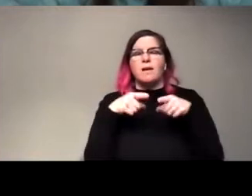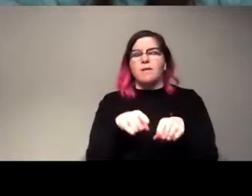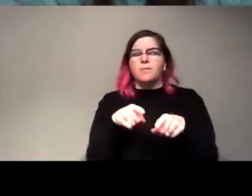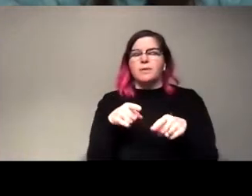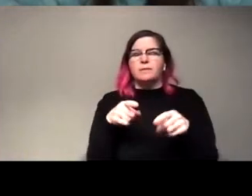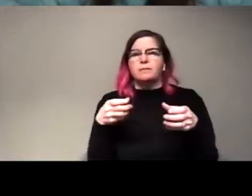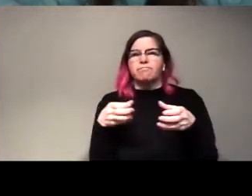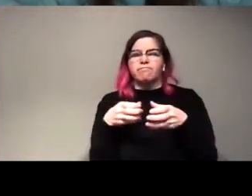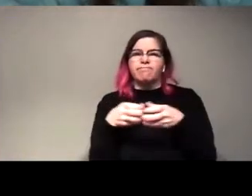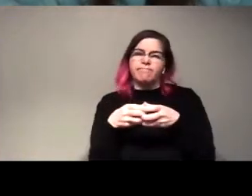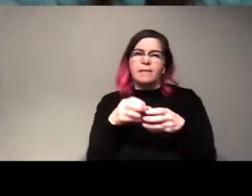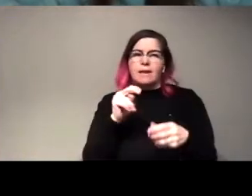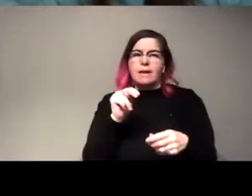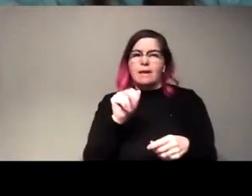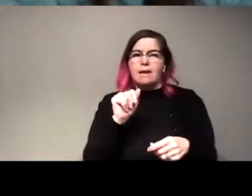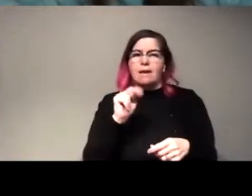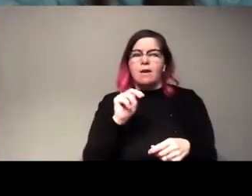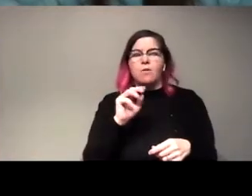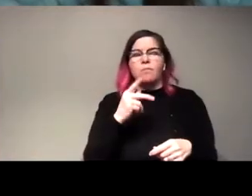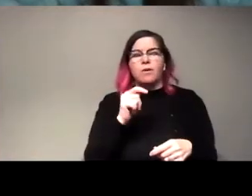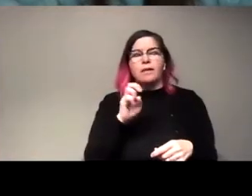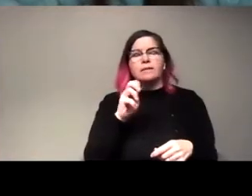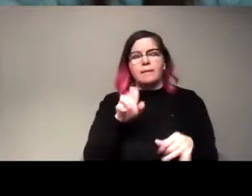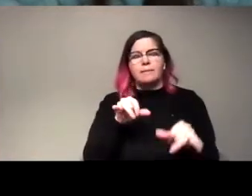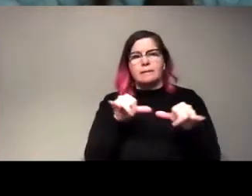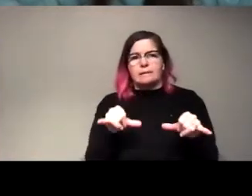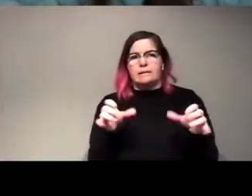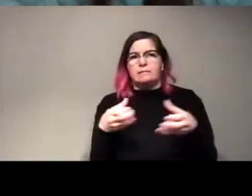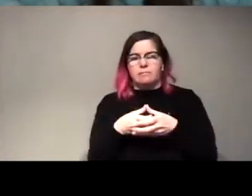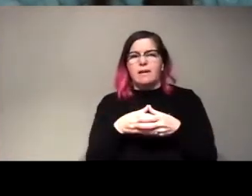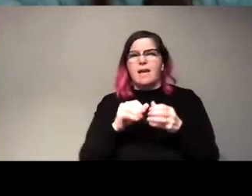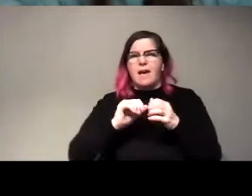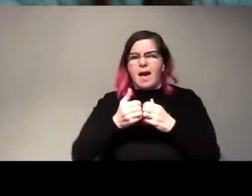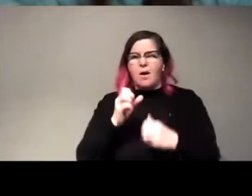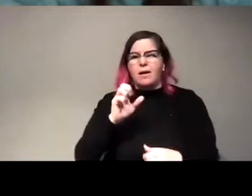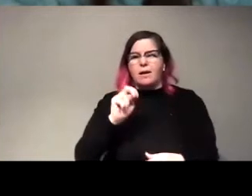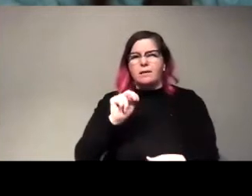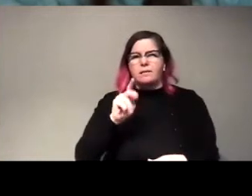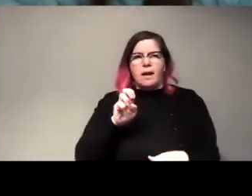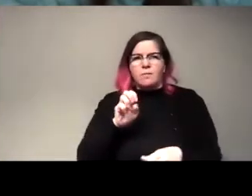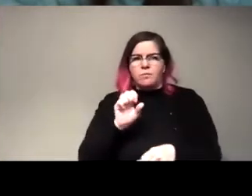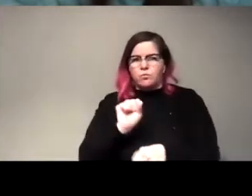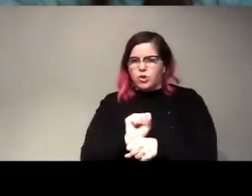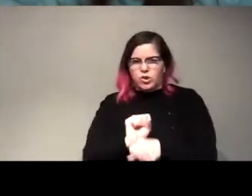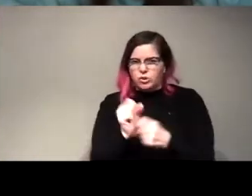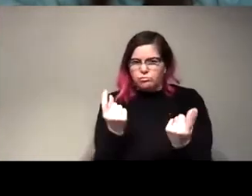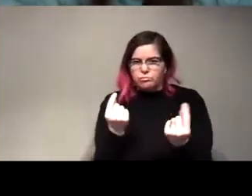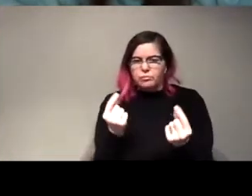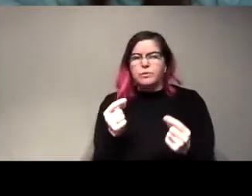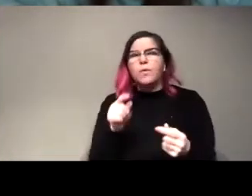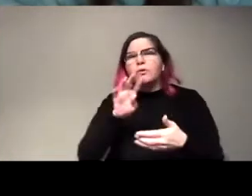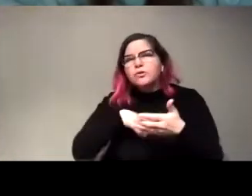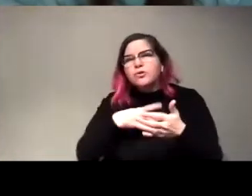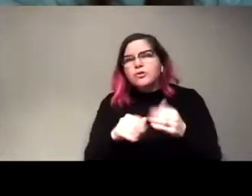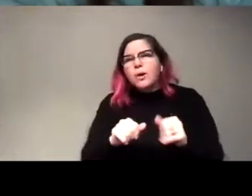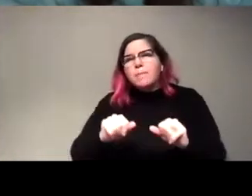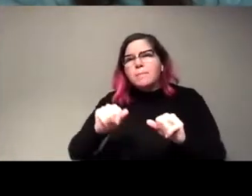nanoparticle enzyme systems to actually study how does the enzyme work? And so these little charts I'm showing on the